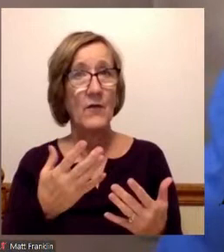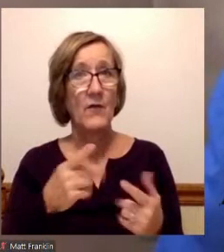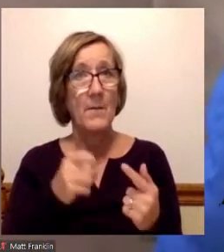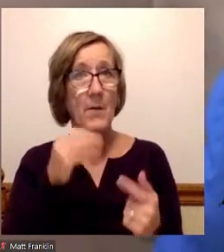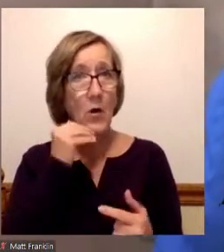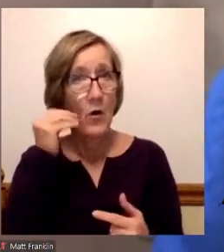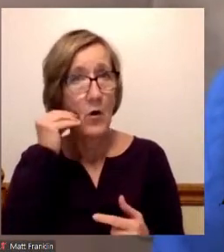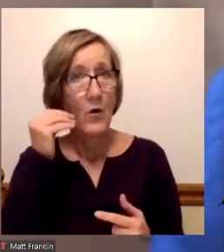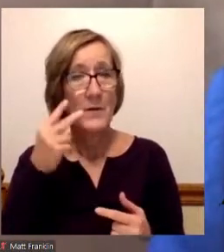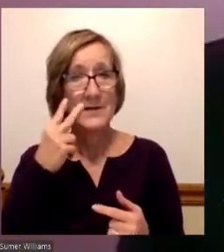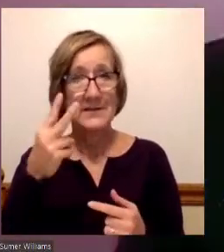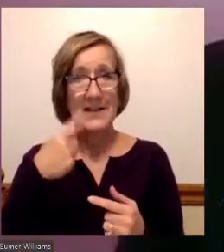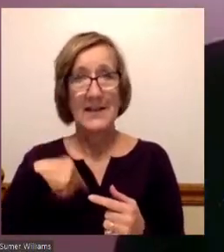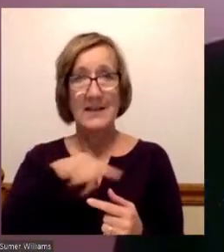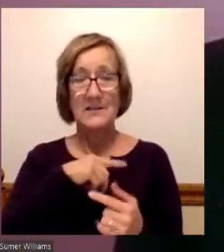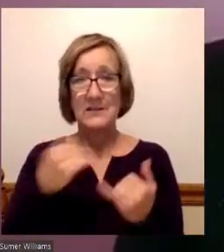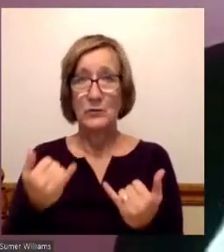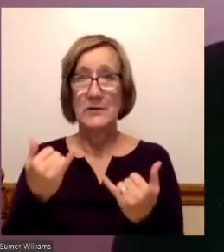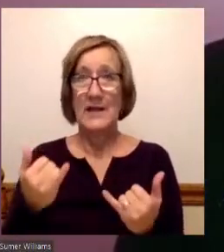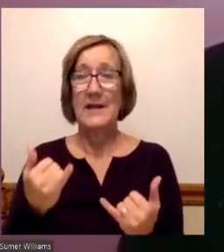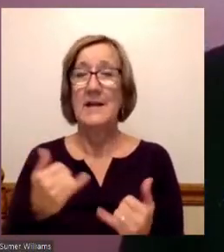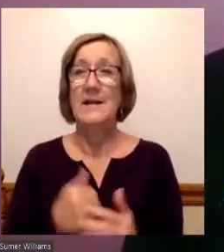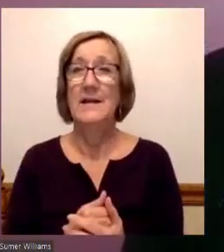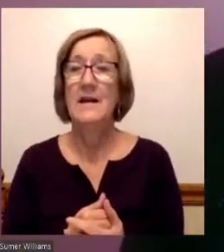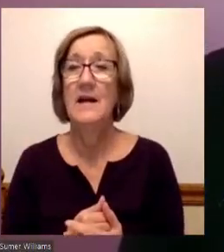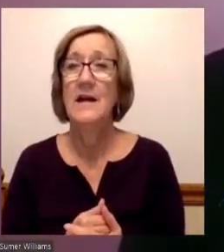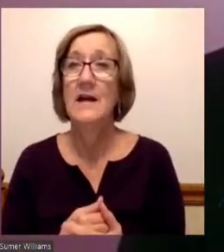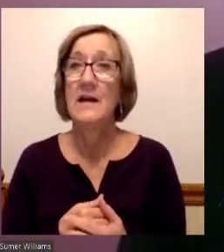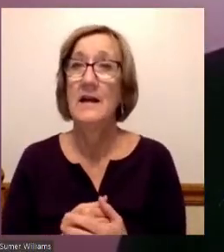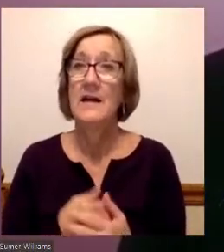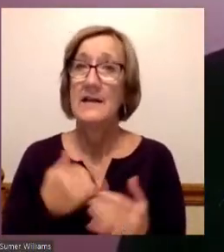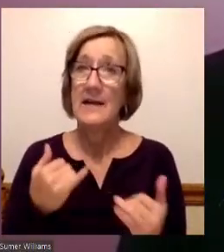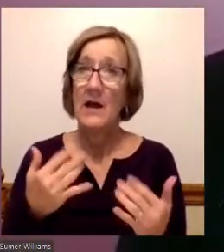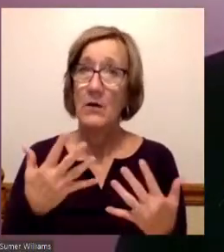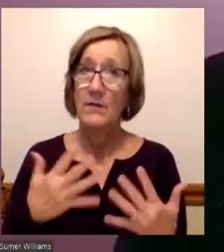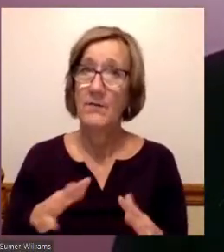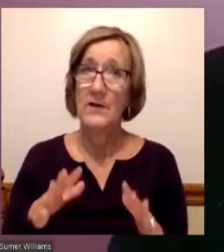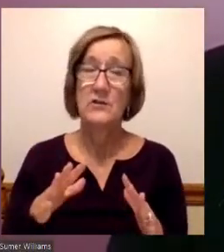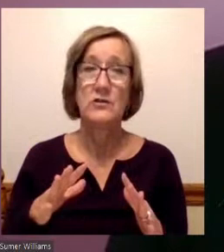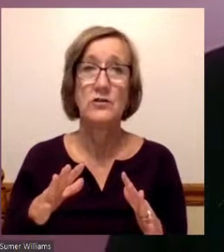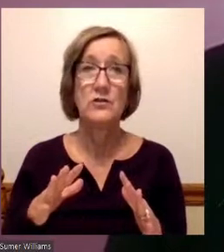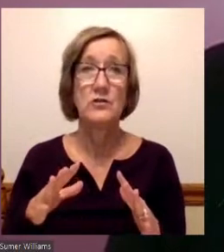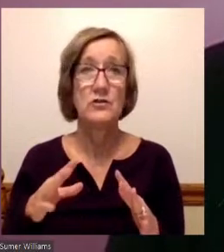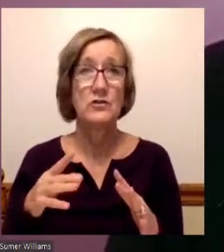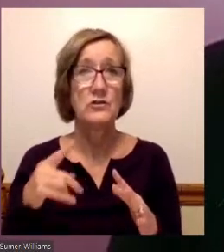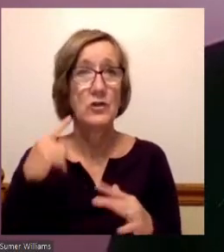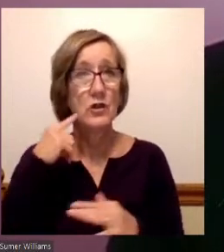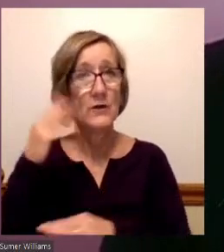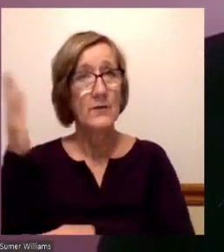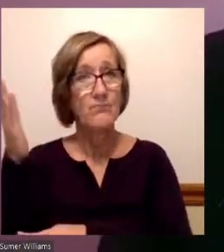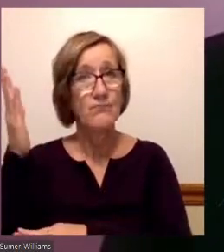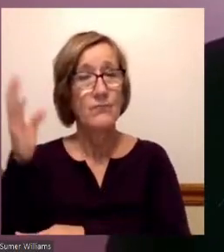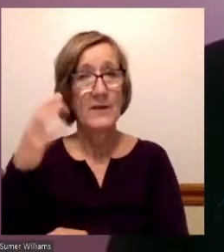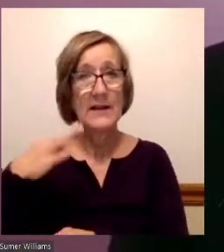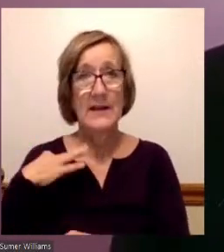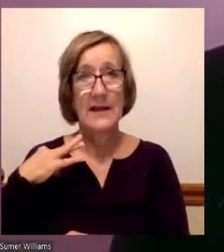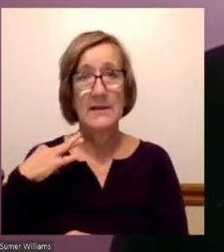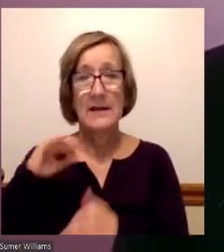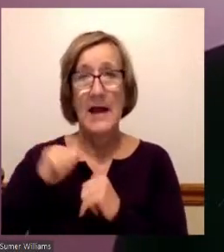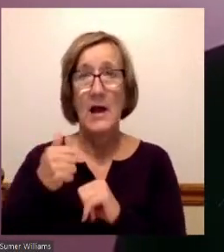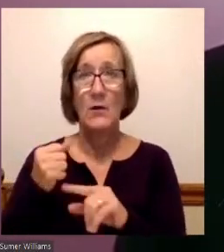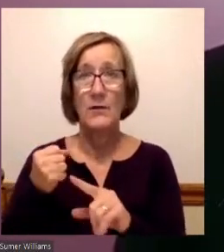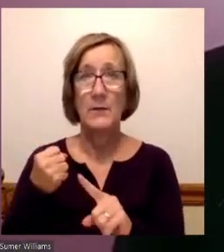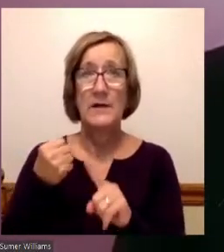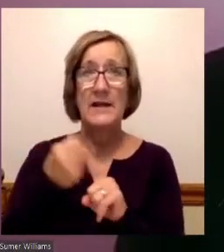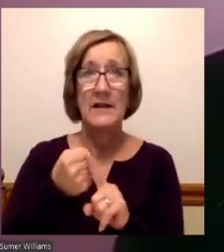and being with us today. Now that we've heard from our candidates on how they would impact our campus and